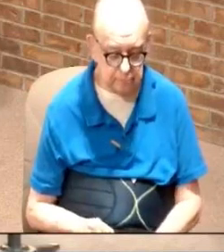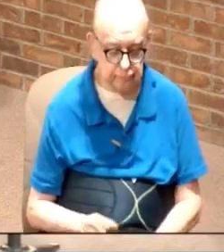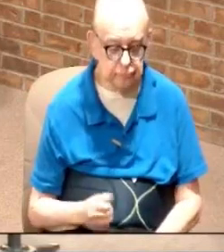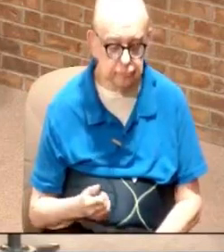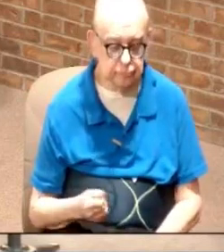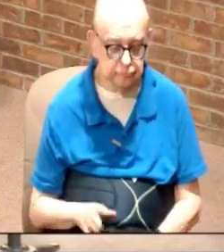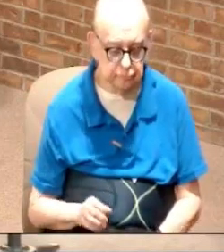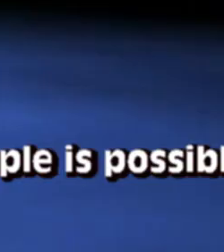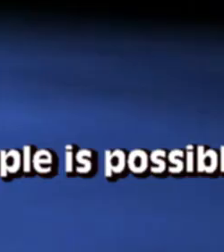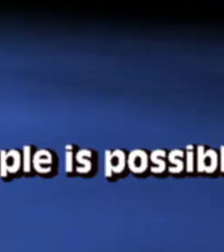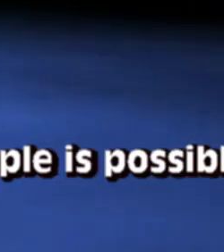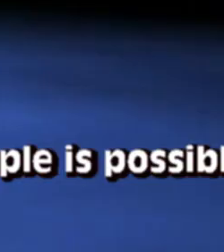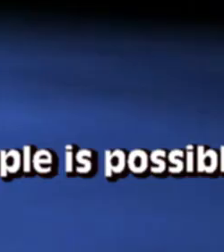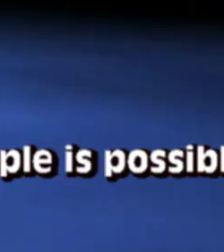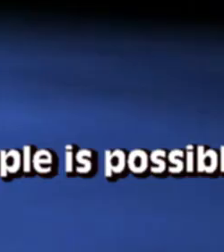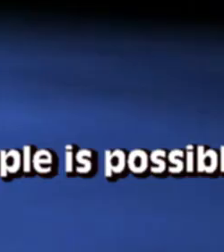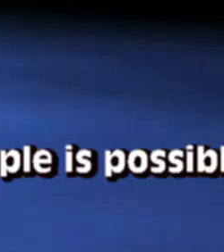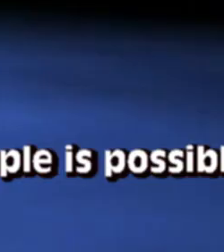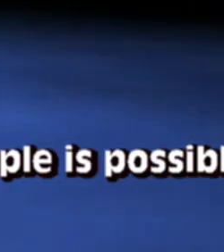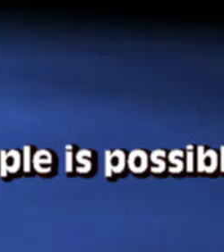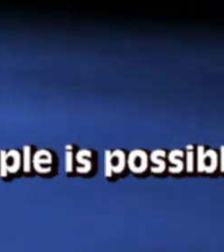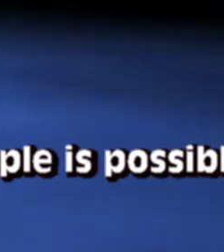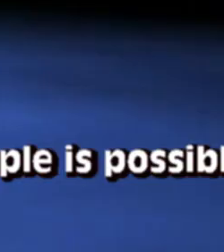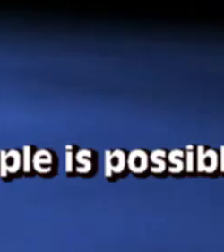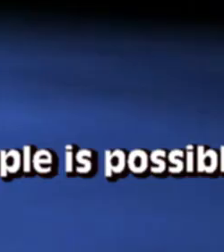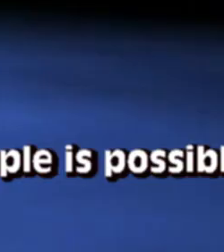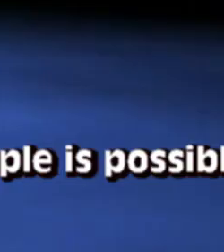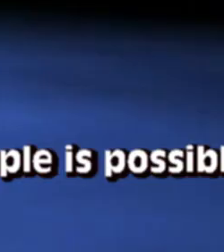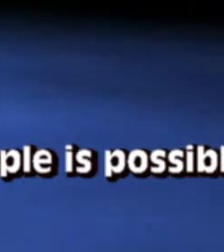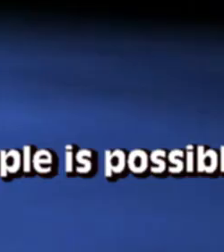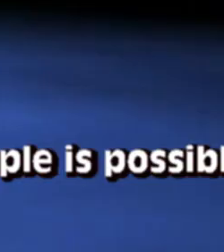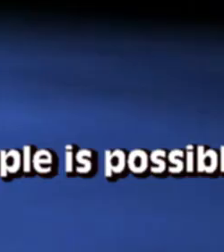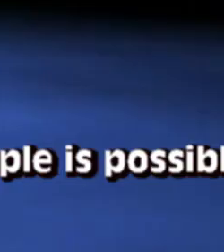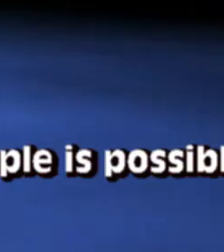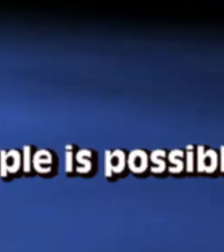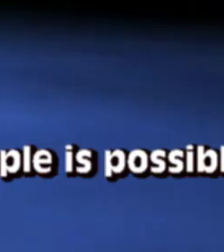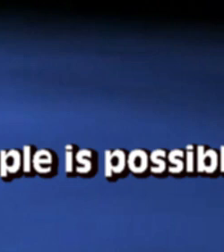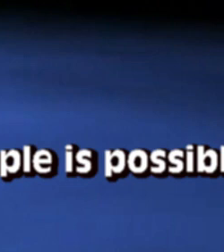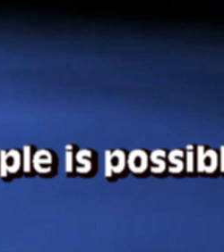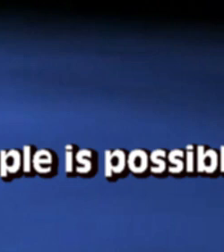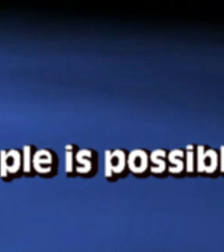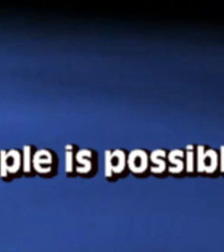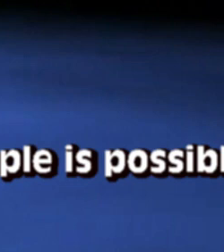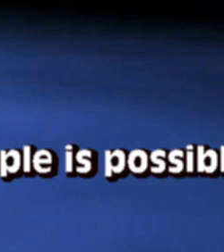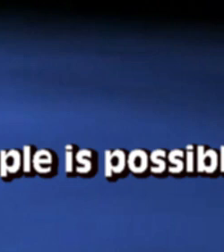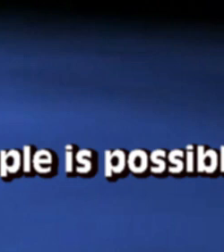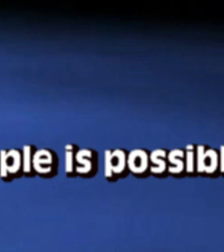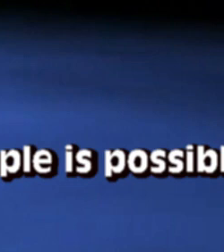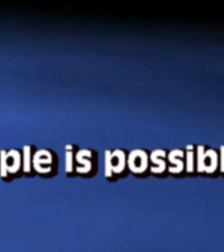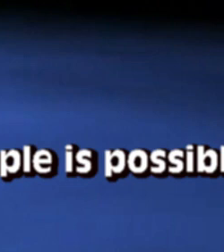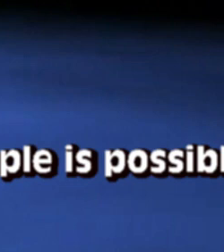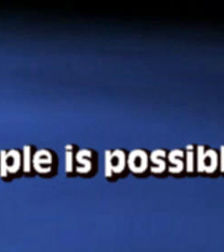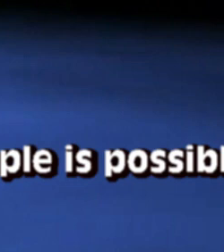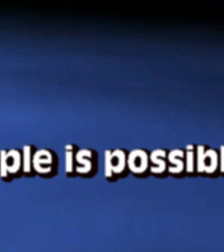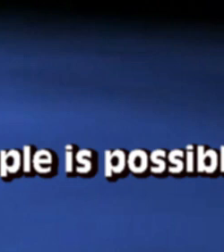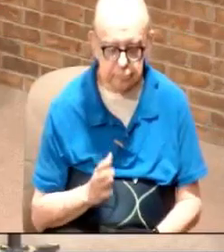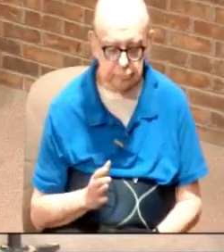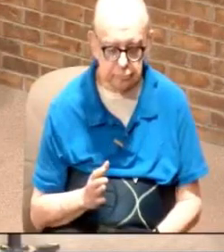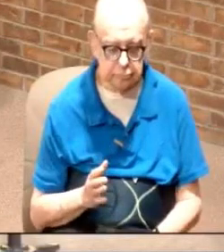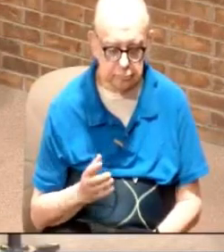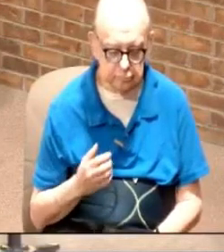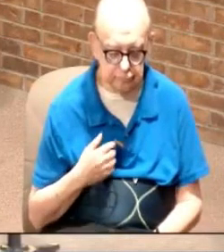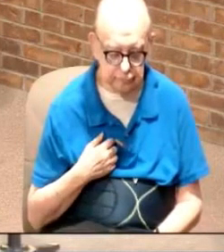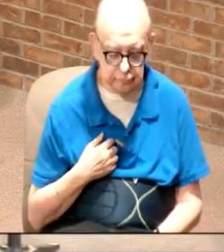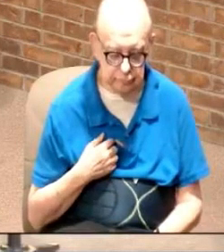27 look at what he says what is possible for men or what is impossible for men is possible with God I